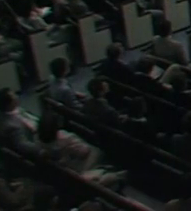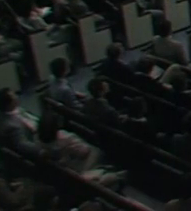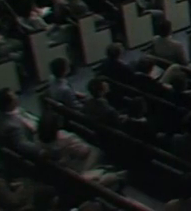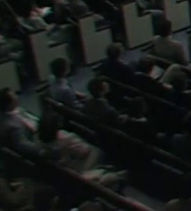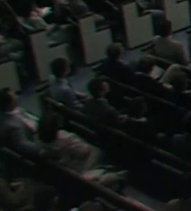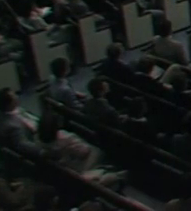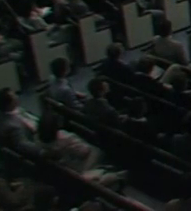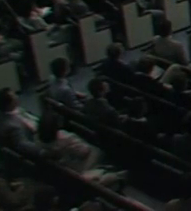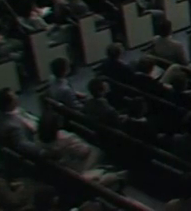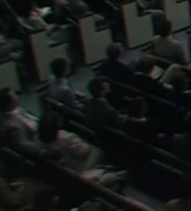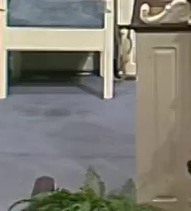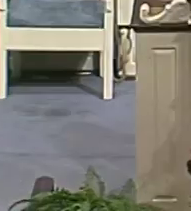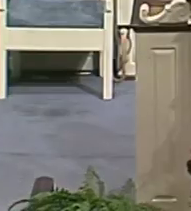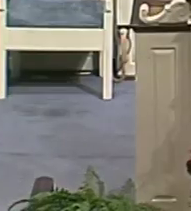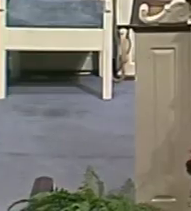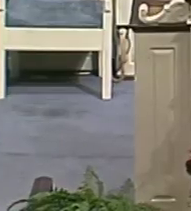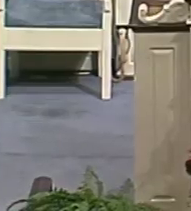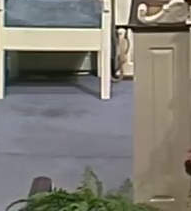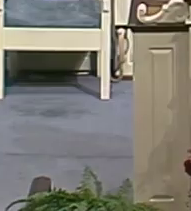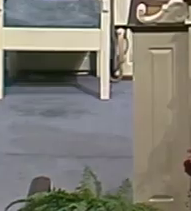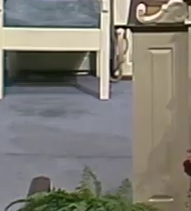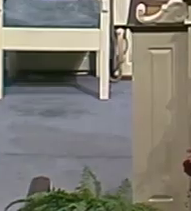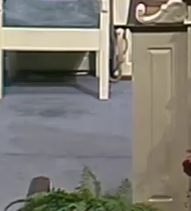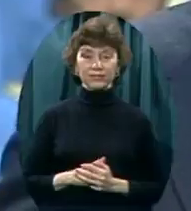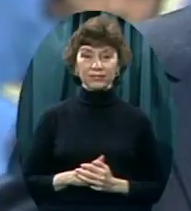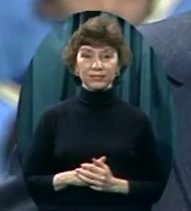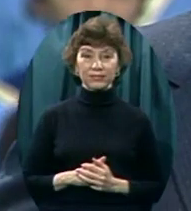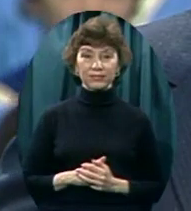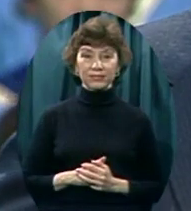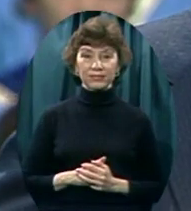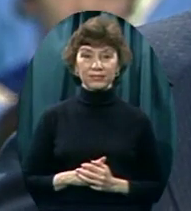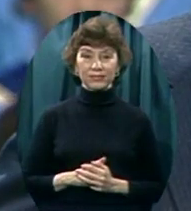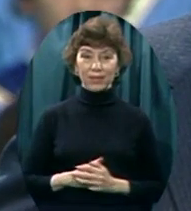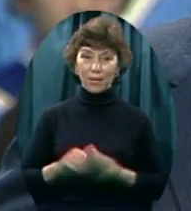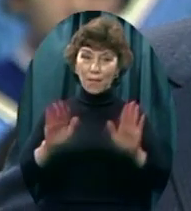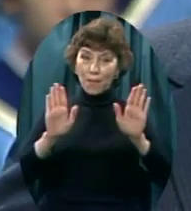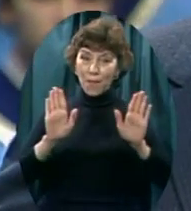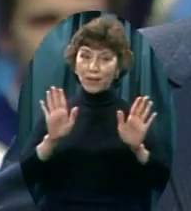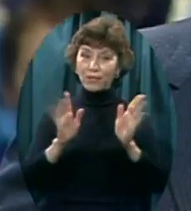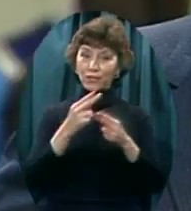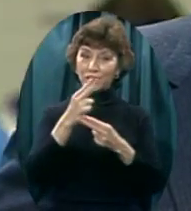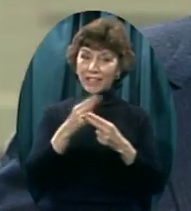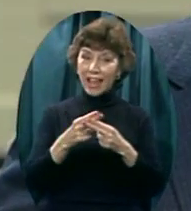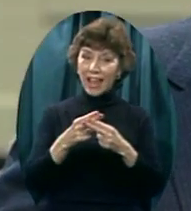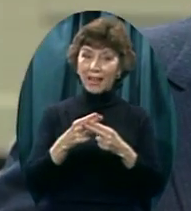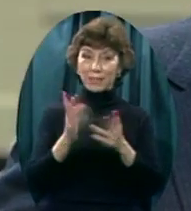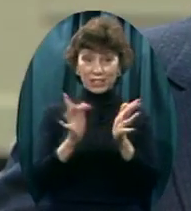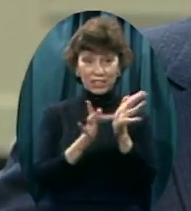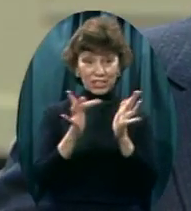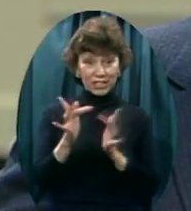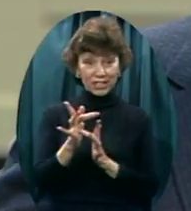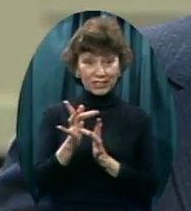Amen. name, Jesus, and Jesus is love.